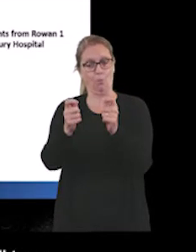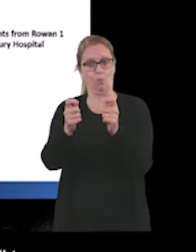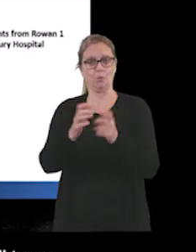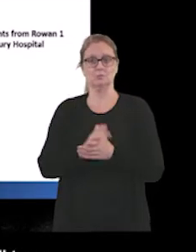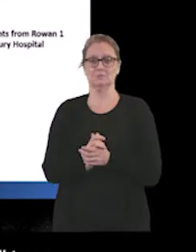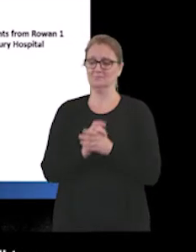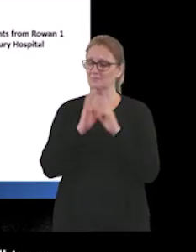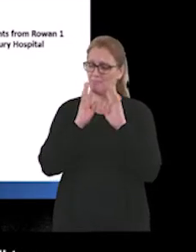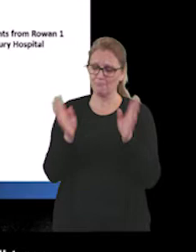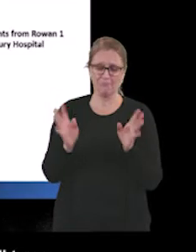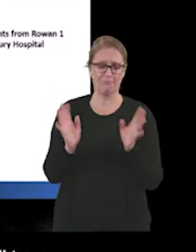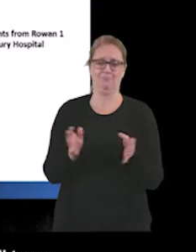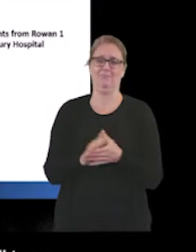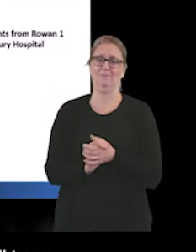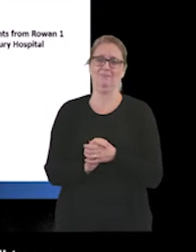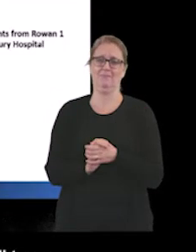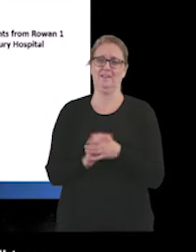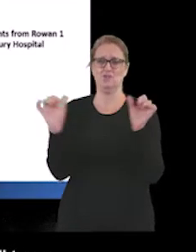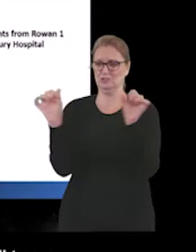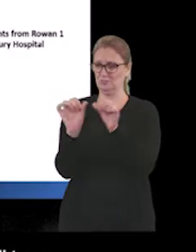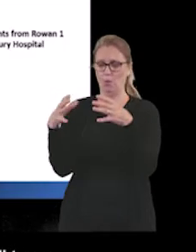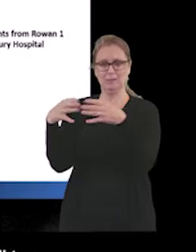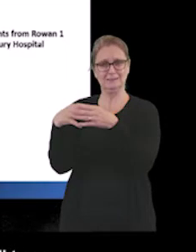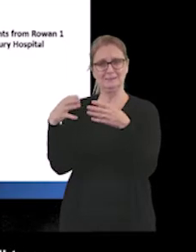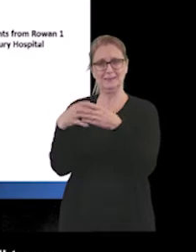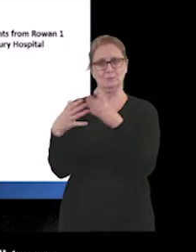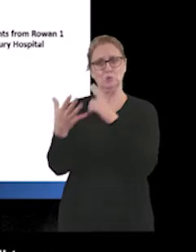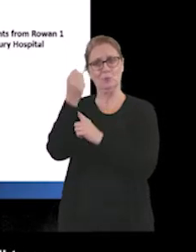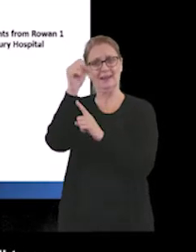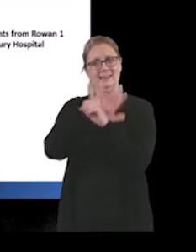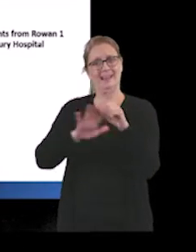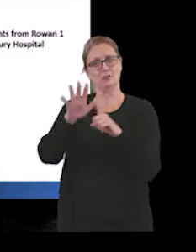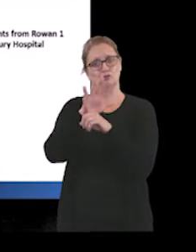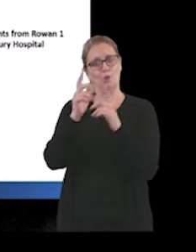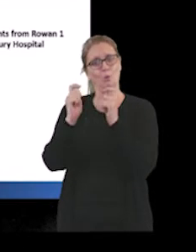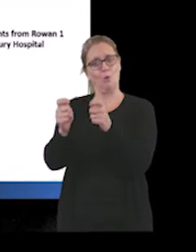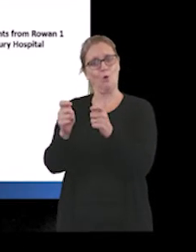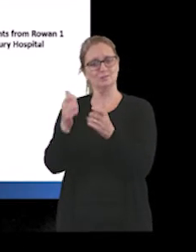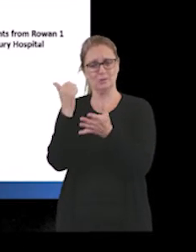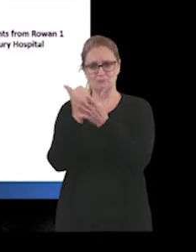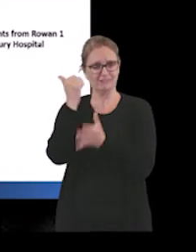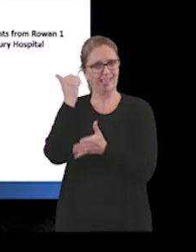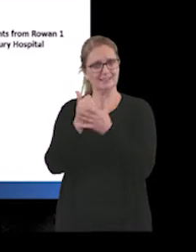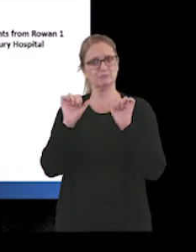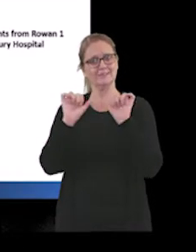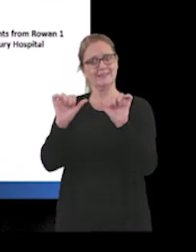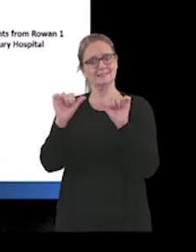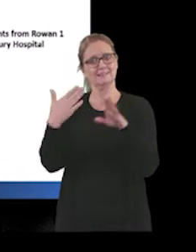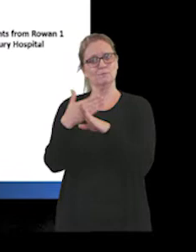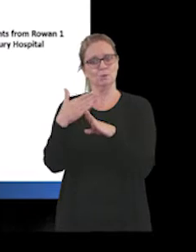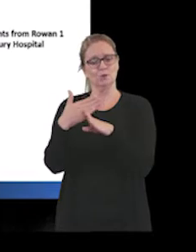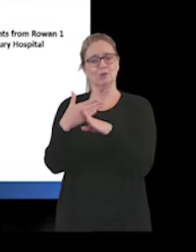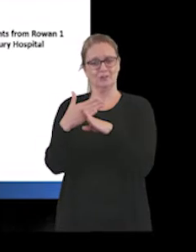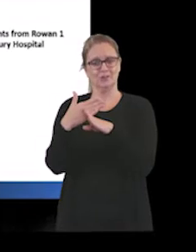Amazing for such a small team to be winning national awards, doing brilliant preventative work